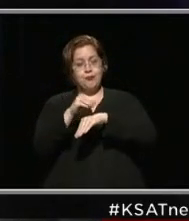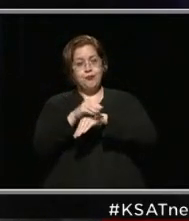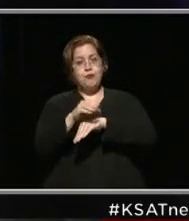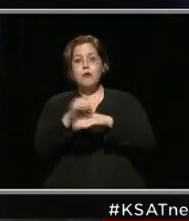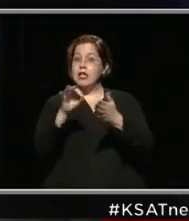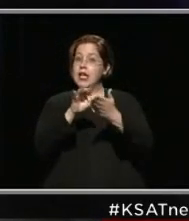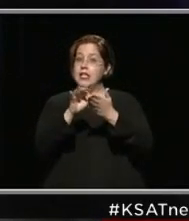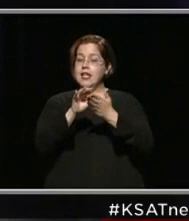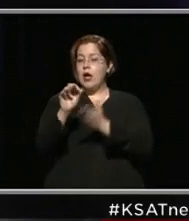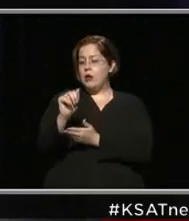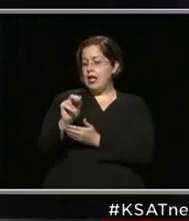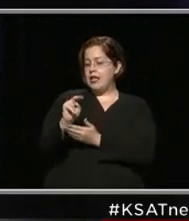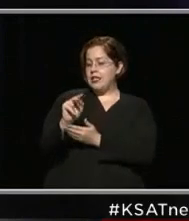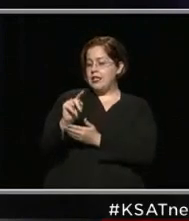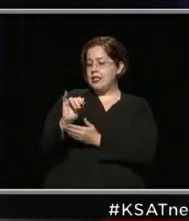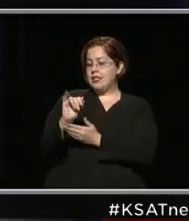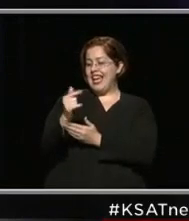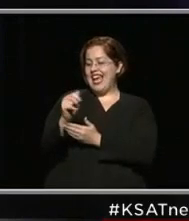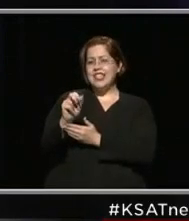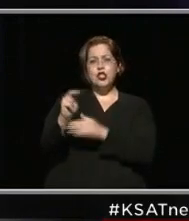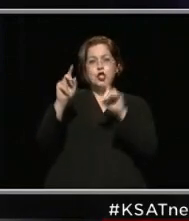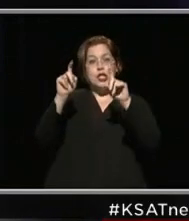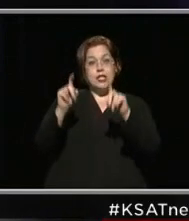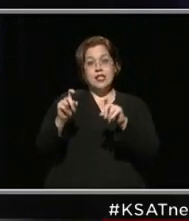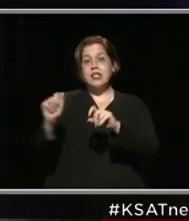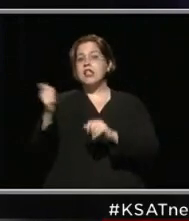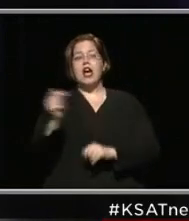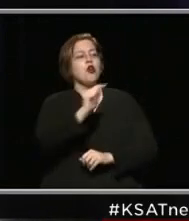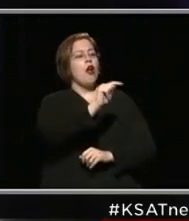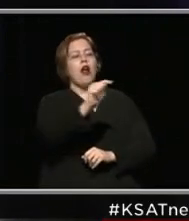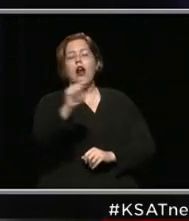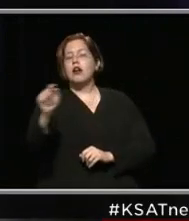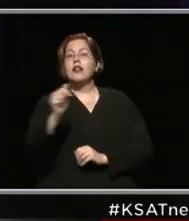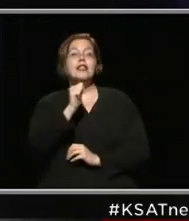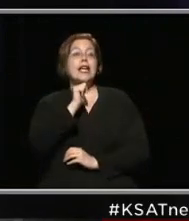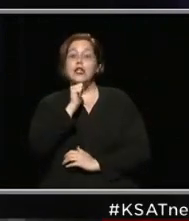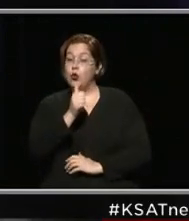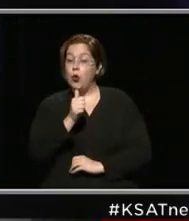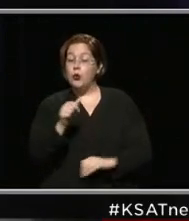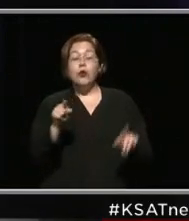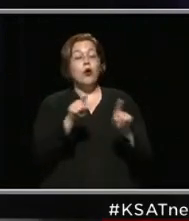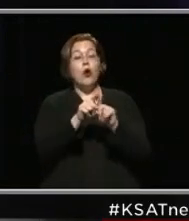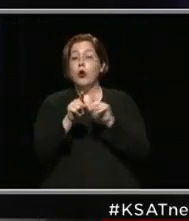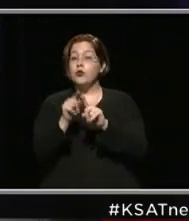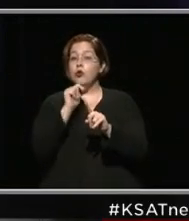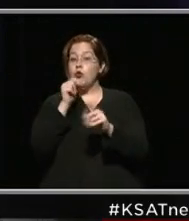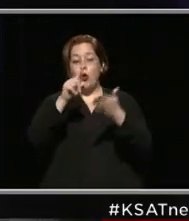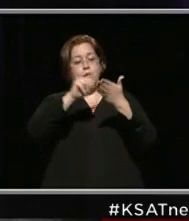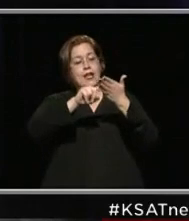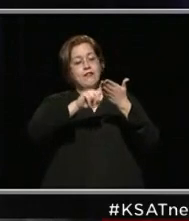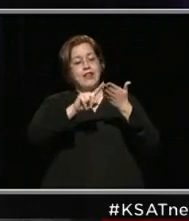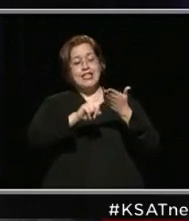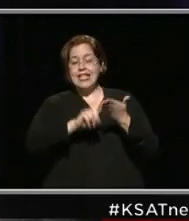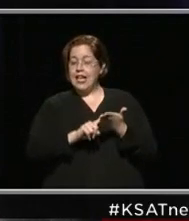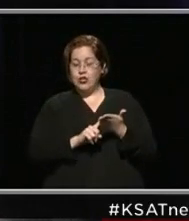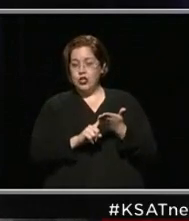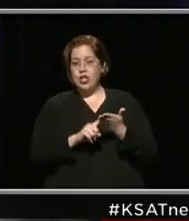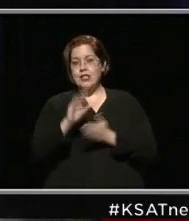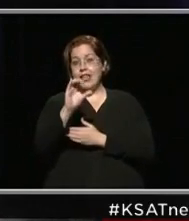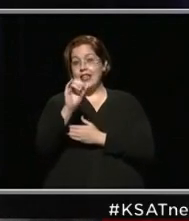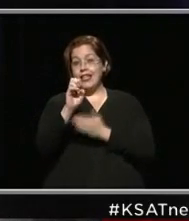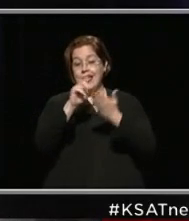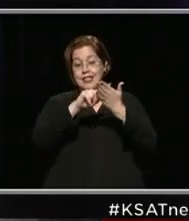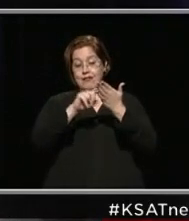count antigen tests in our case count. The other jurisdictions that don't count these tests also don't do the investigations. The case